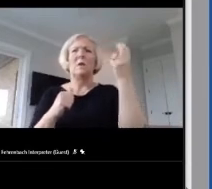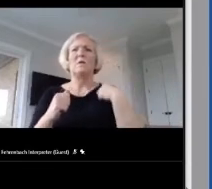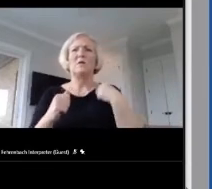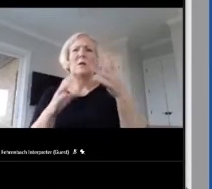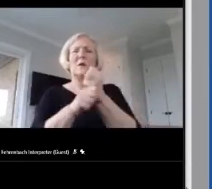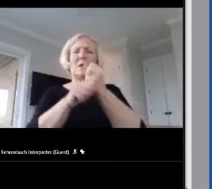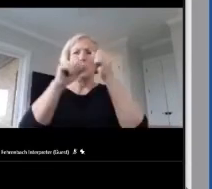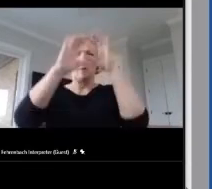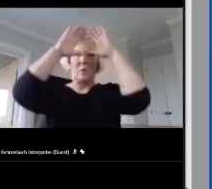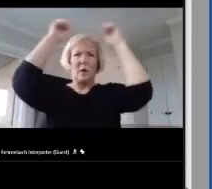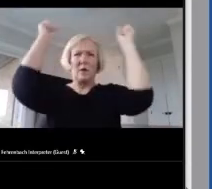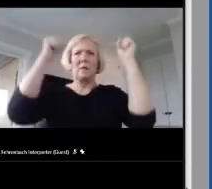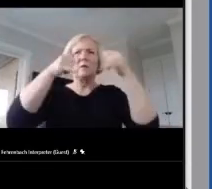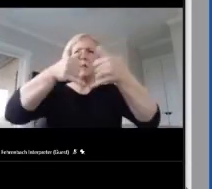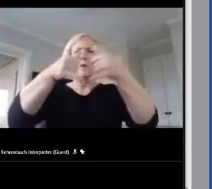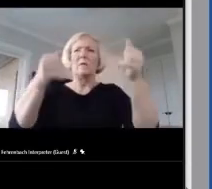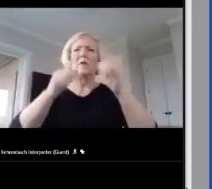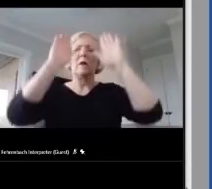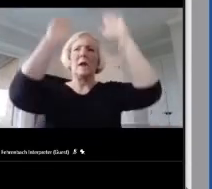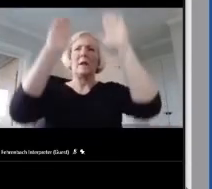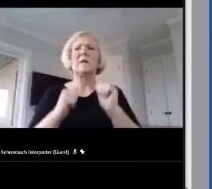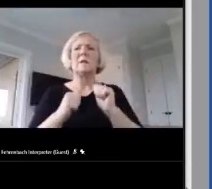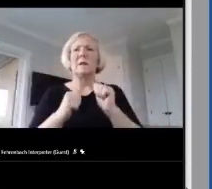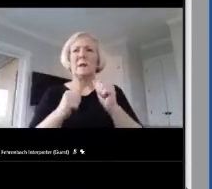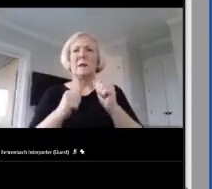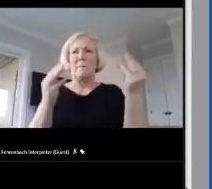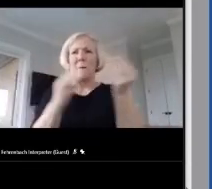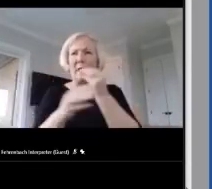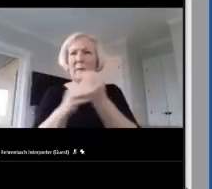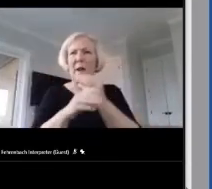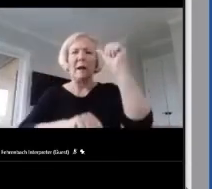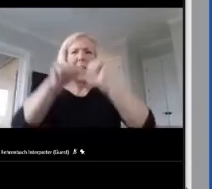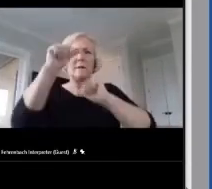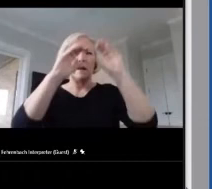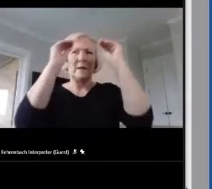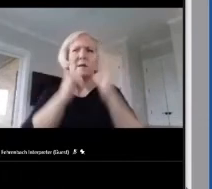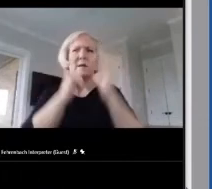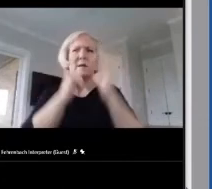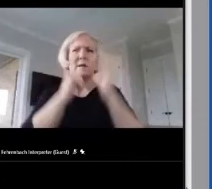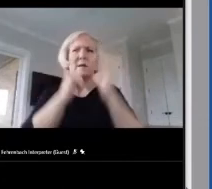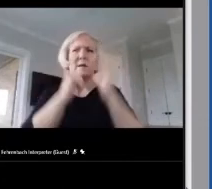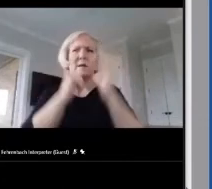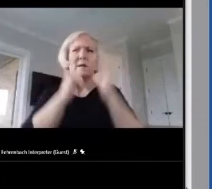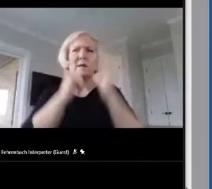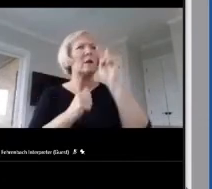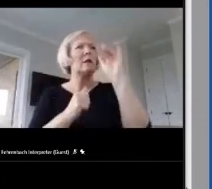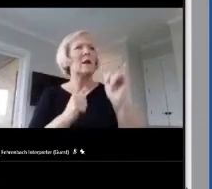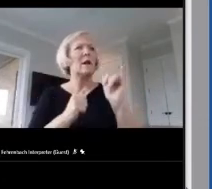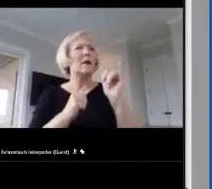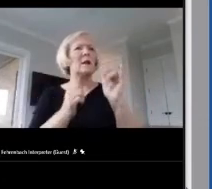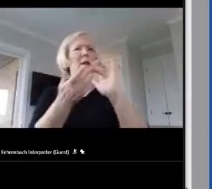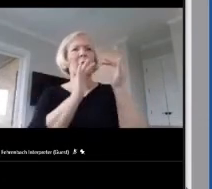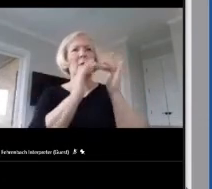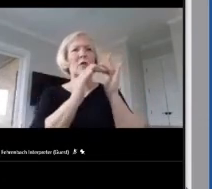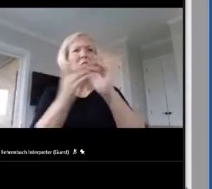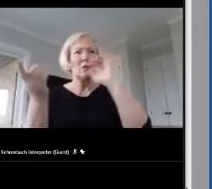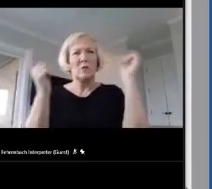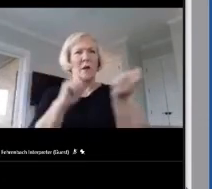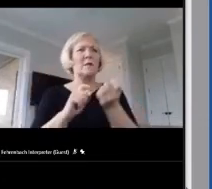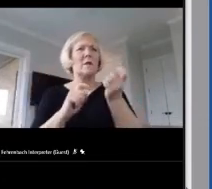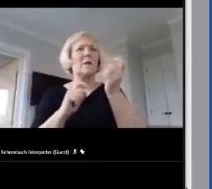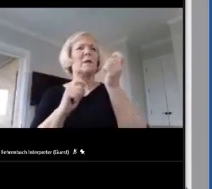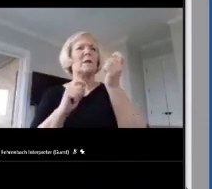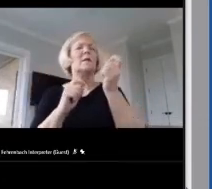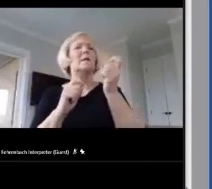Mathematics and Science Teaching. Suzanne served as the director of the Kentucky Network to Transform Teaching, or KYNT3,